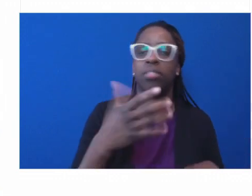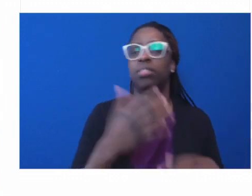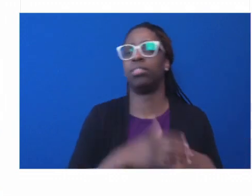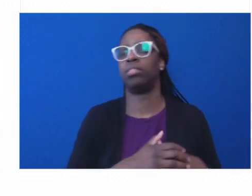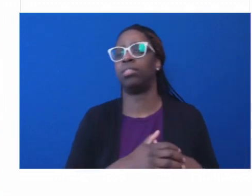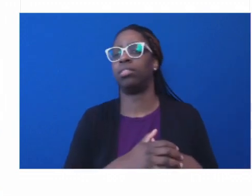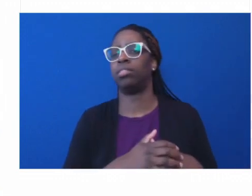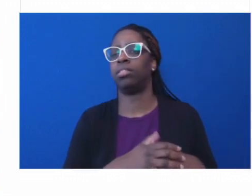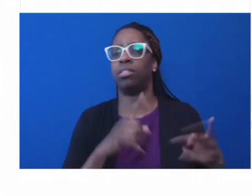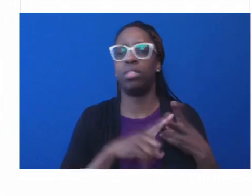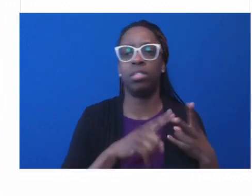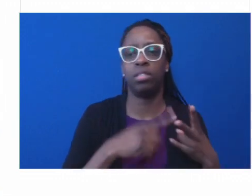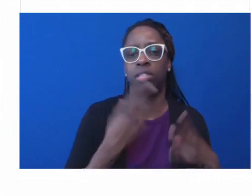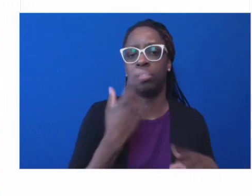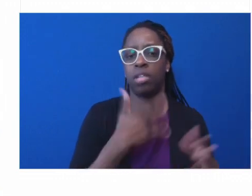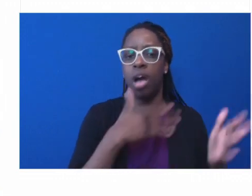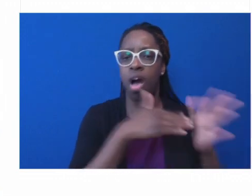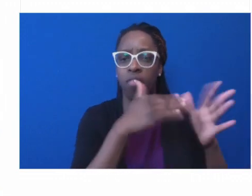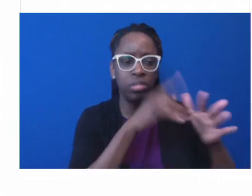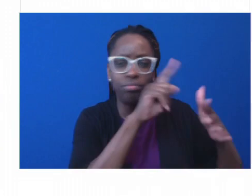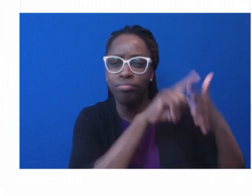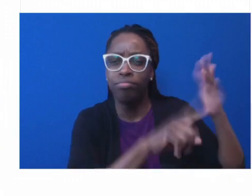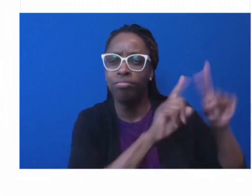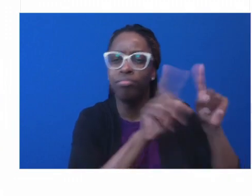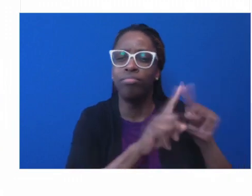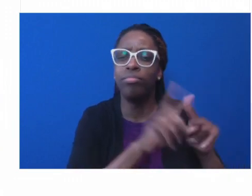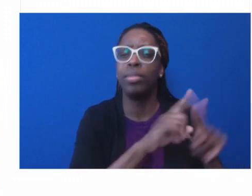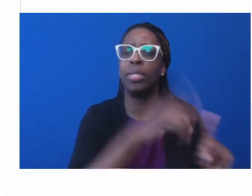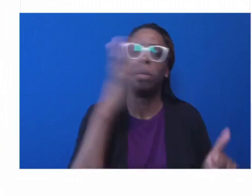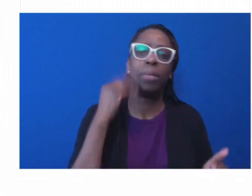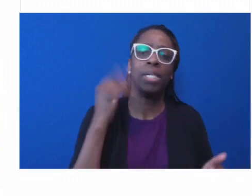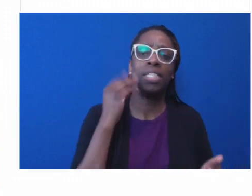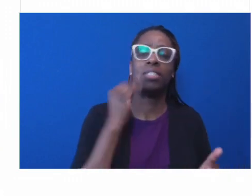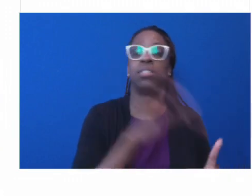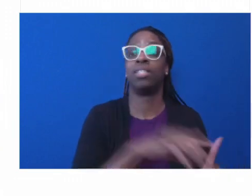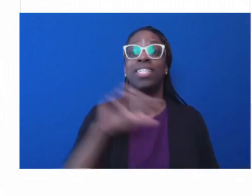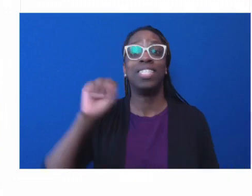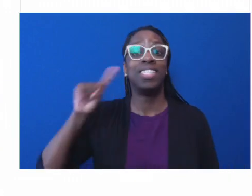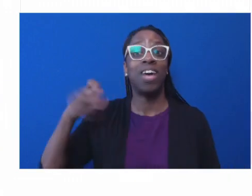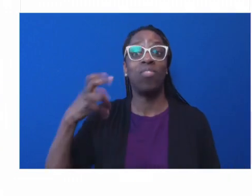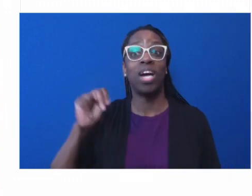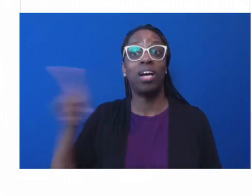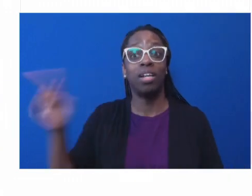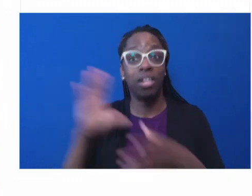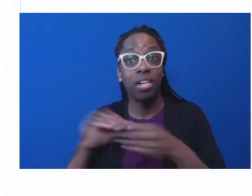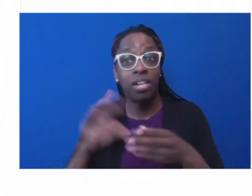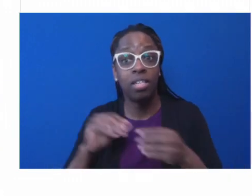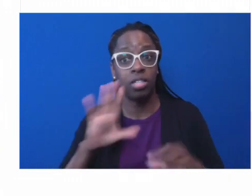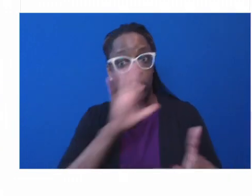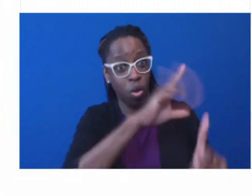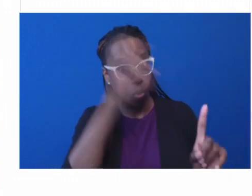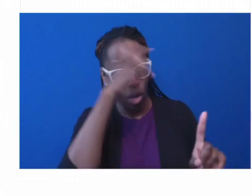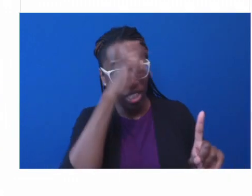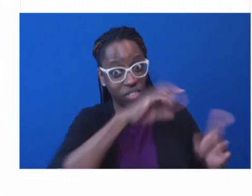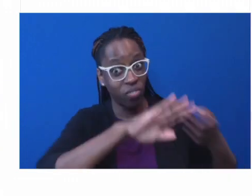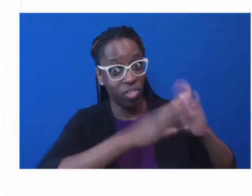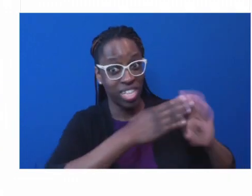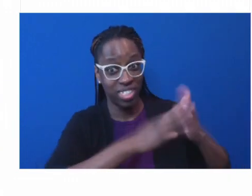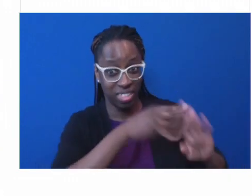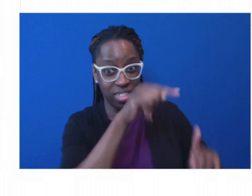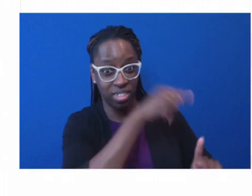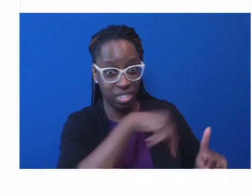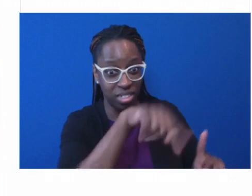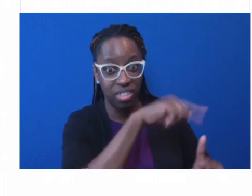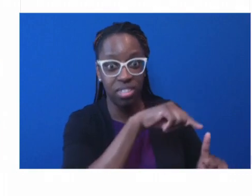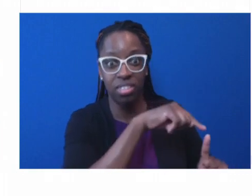so eloquently said, the wisdom of the community. And we move on to the next thing. And the other is to be transformational, which